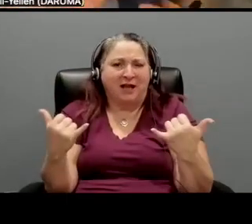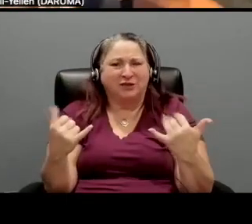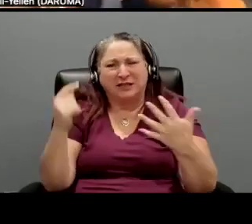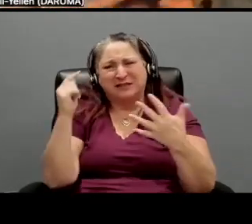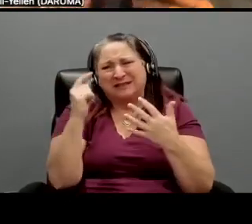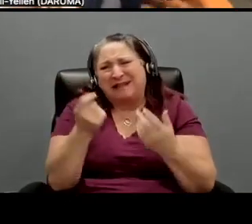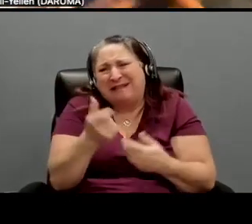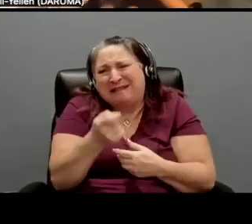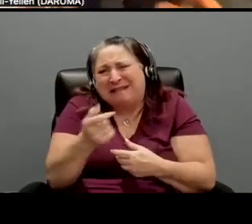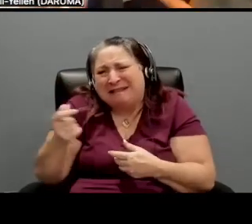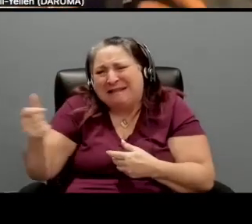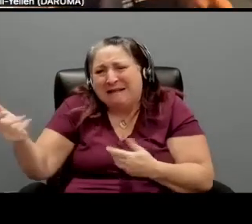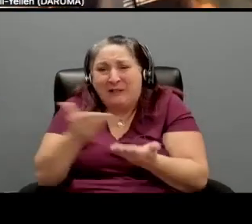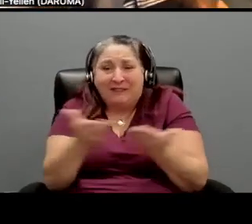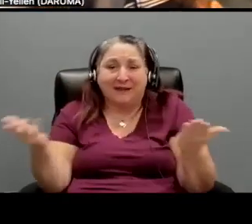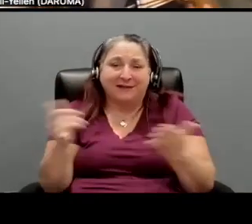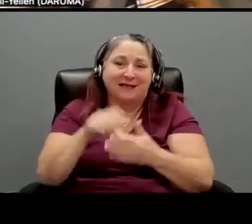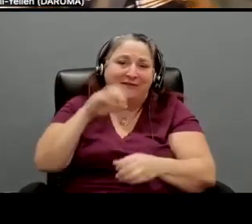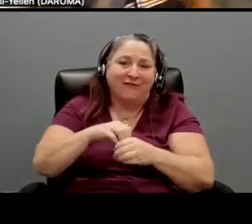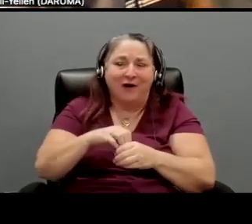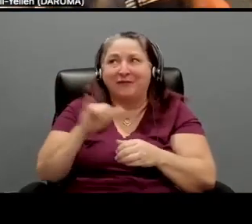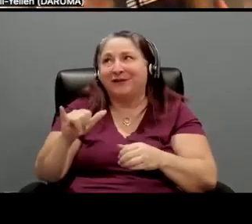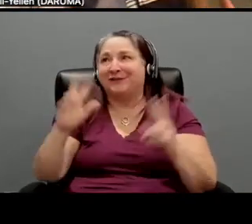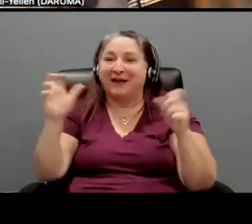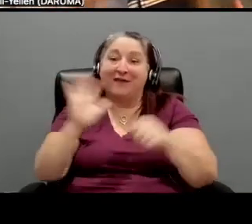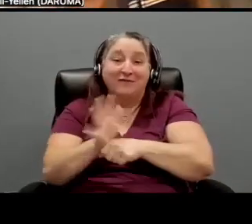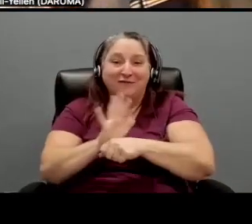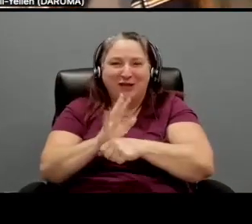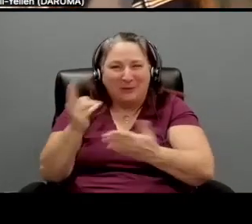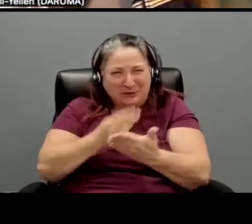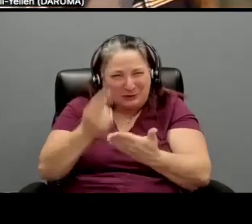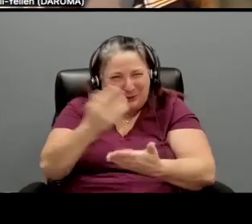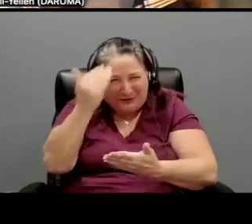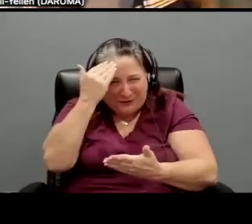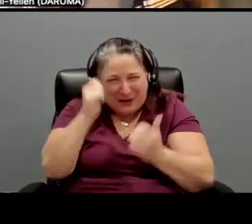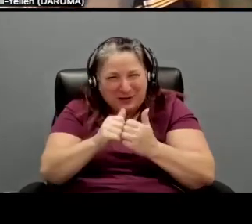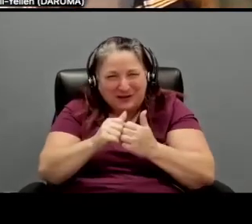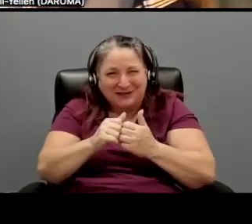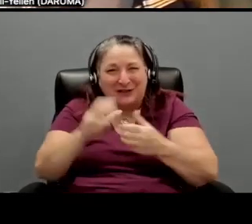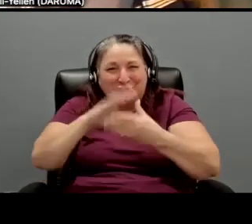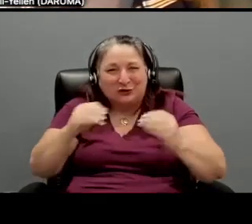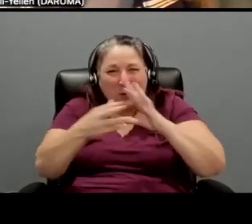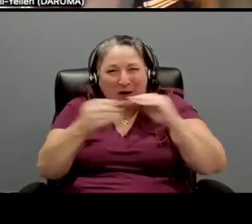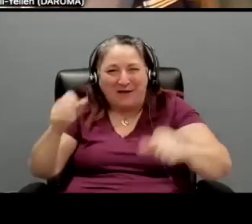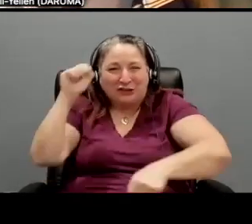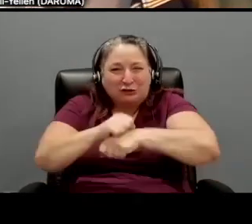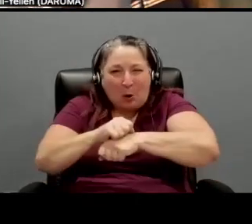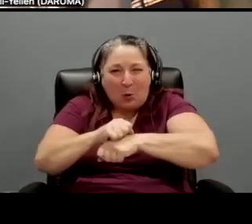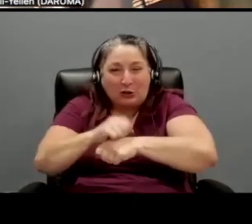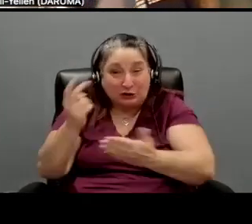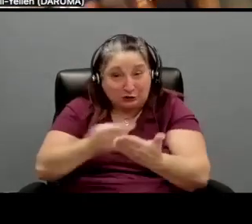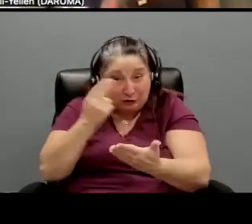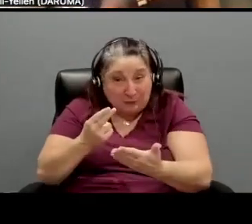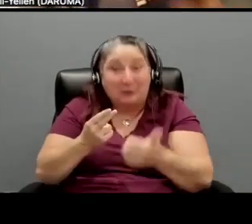going into, into this, what I call film soup. Are you guys familiar with the story of stone soup? Yes. Yes.